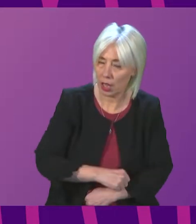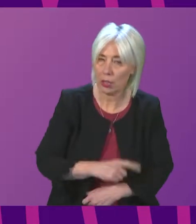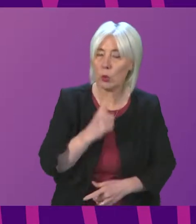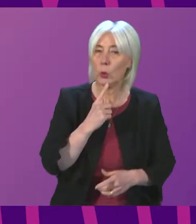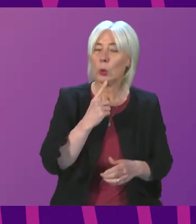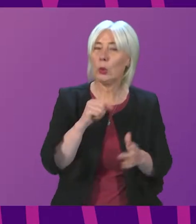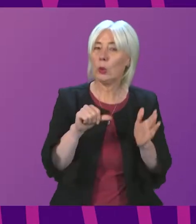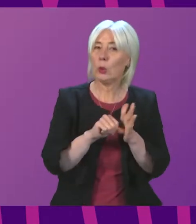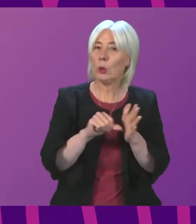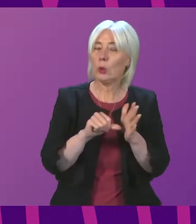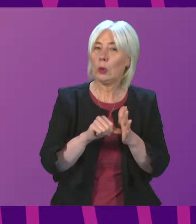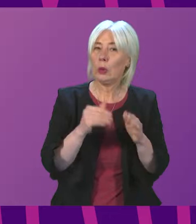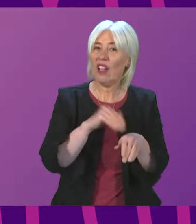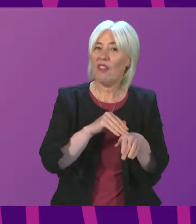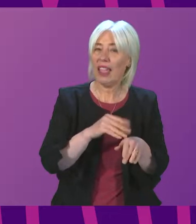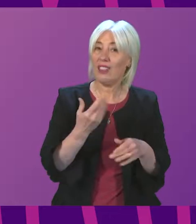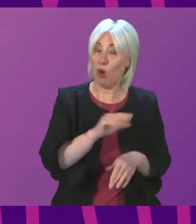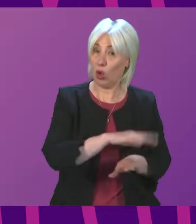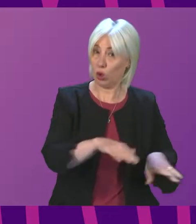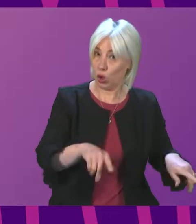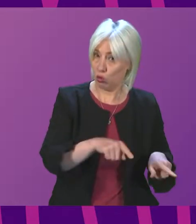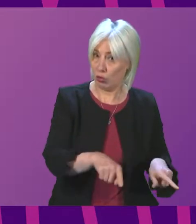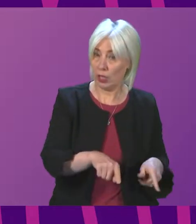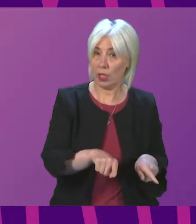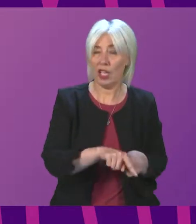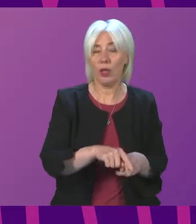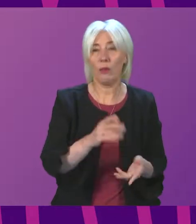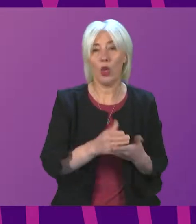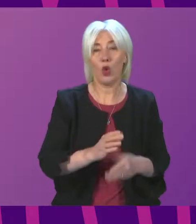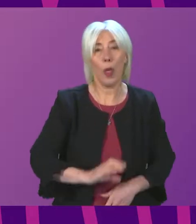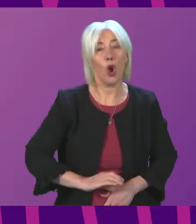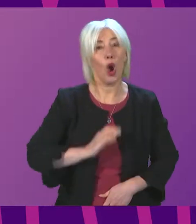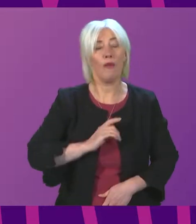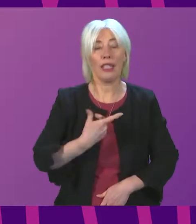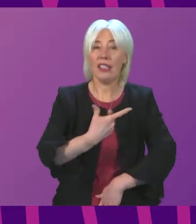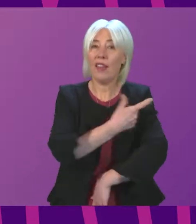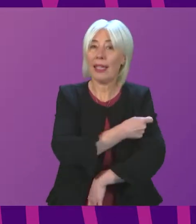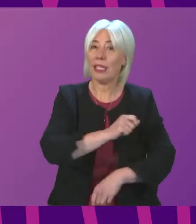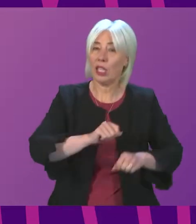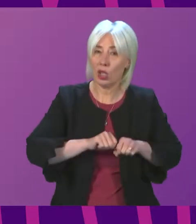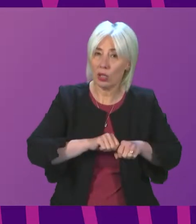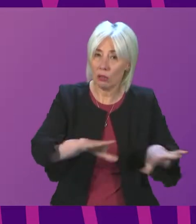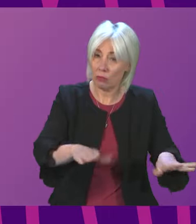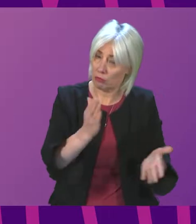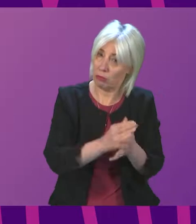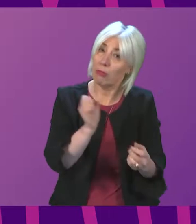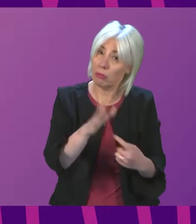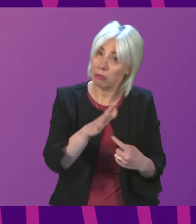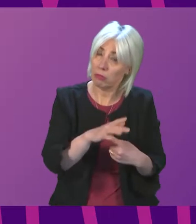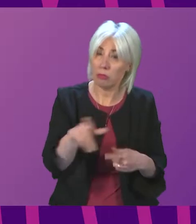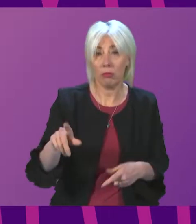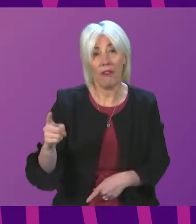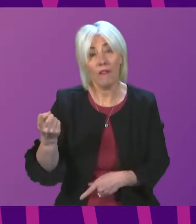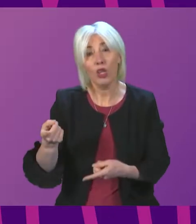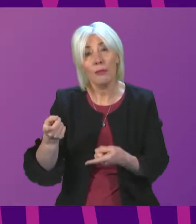effects experienced by these children, and to ensure confidence in the vaccination programme which is so important, will the First